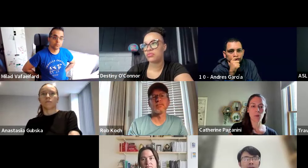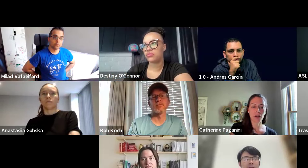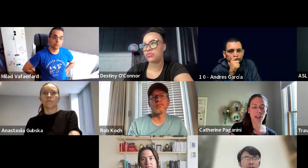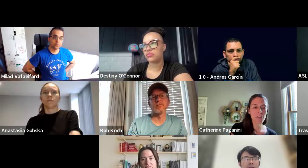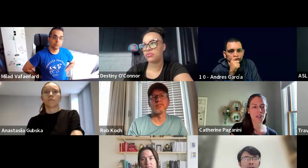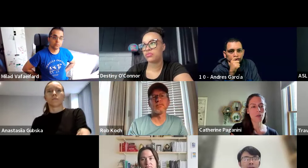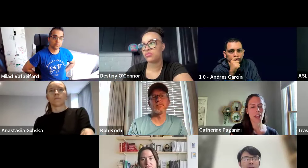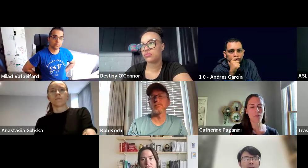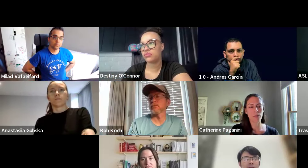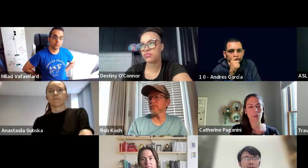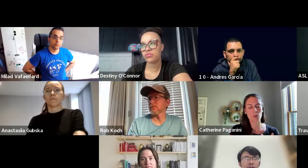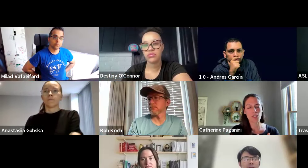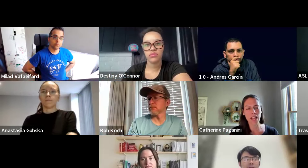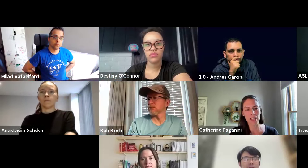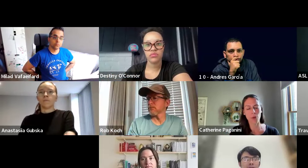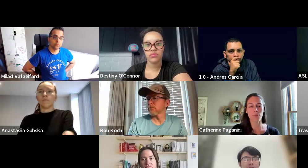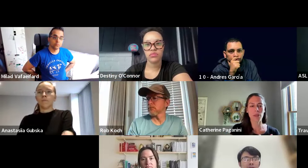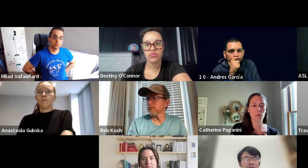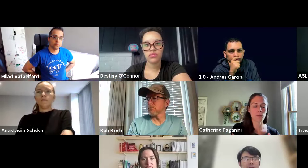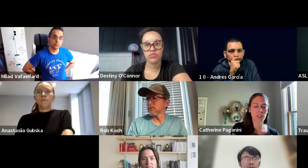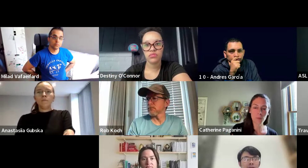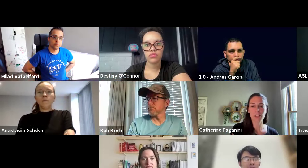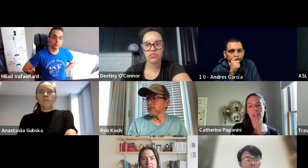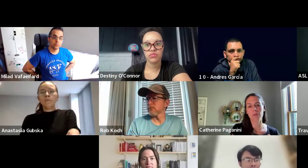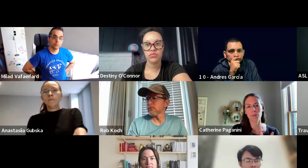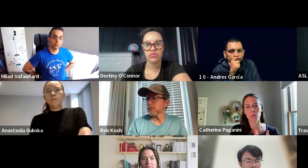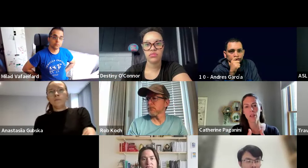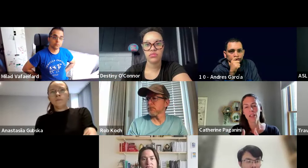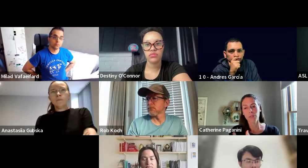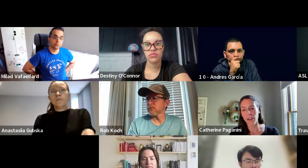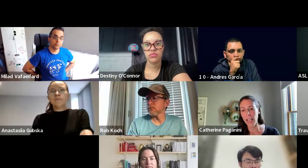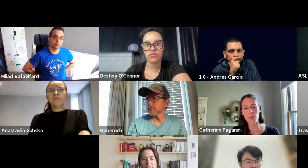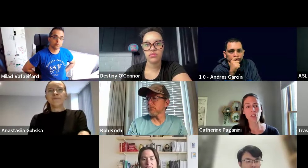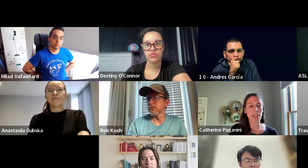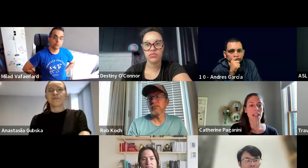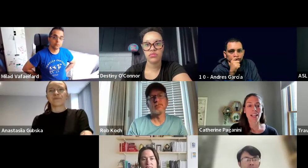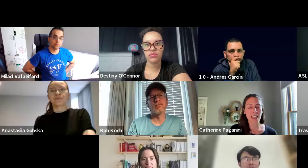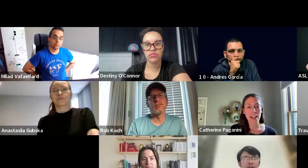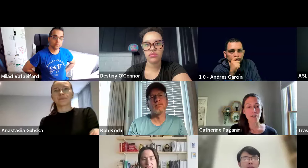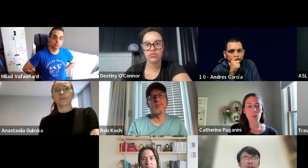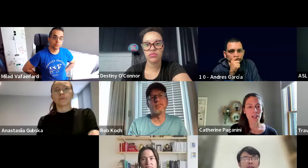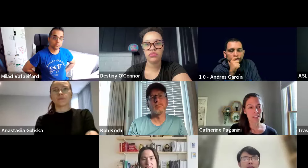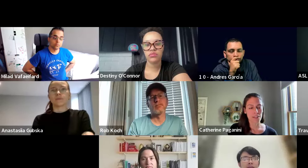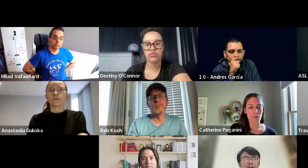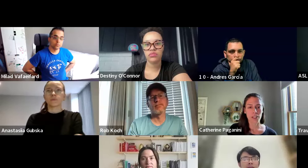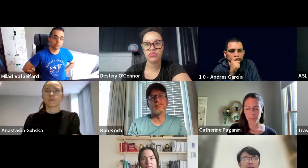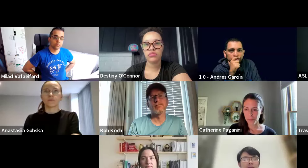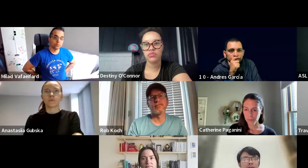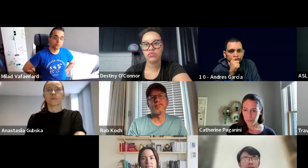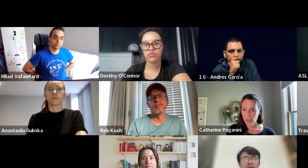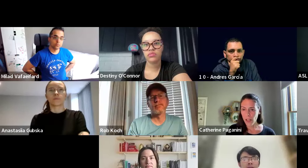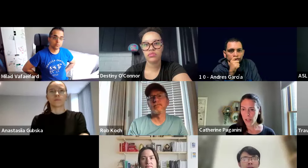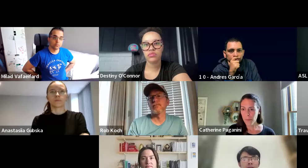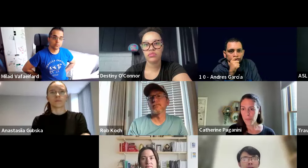have people who are hard of hearing, we have people who sign, we have people who lip read, we have people who rely on capture. it's like, everyone has different